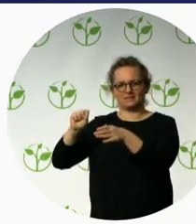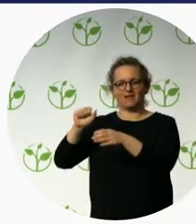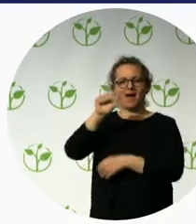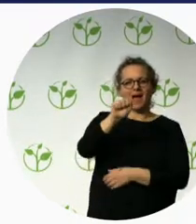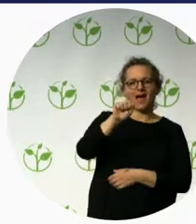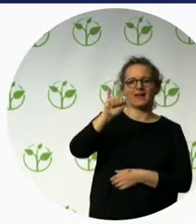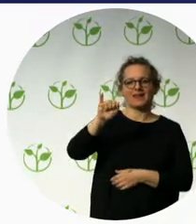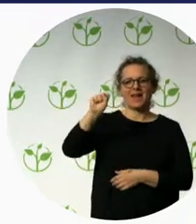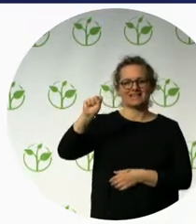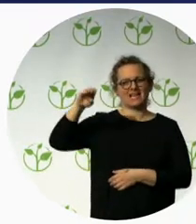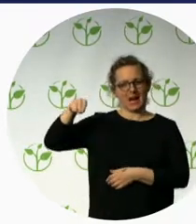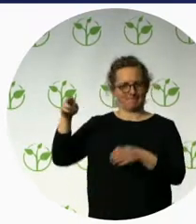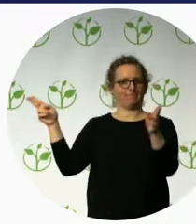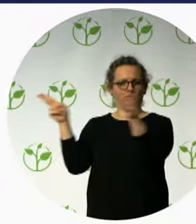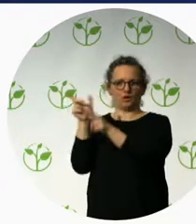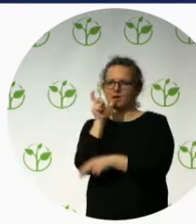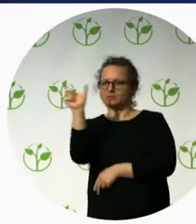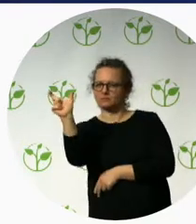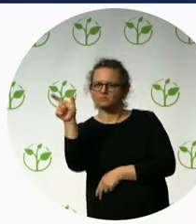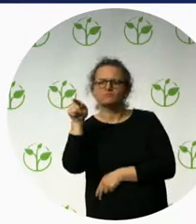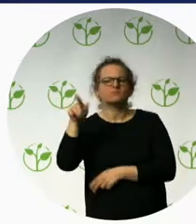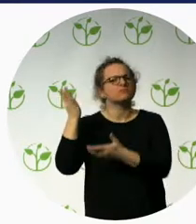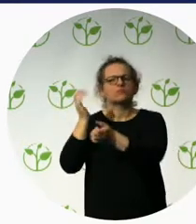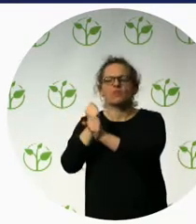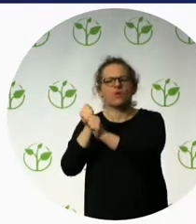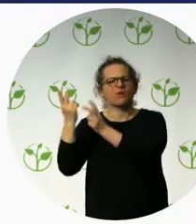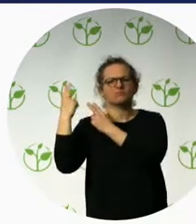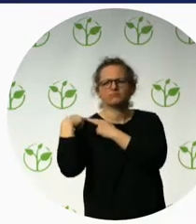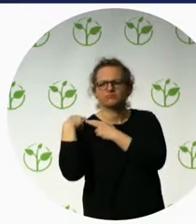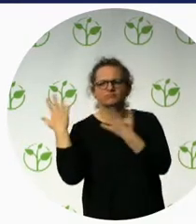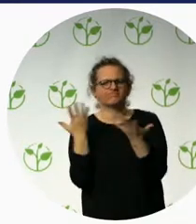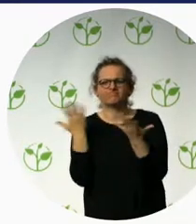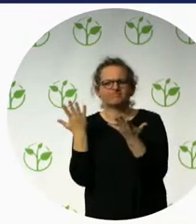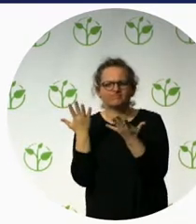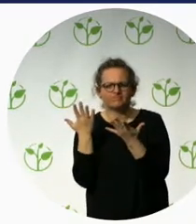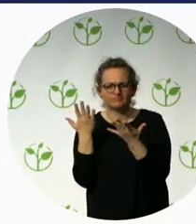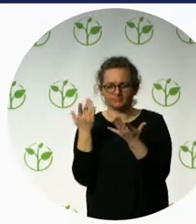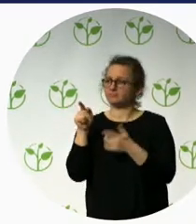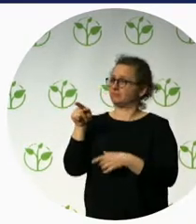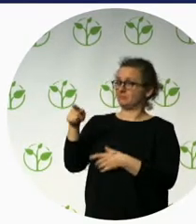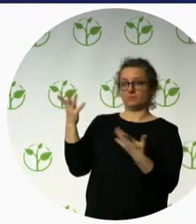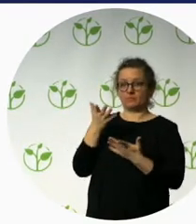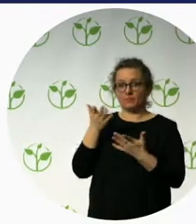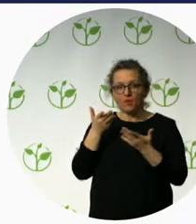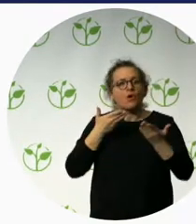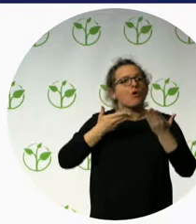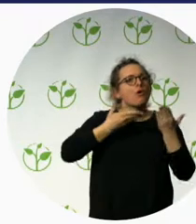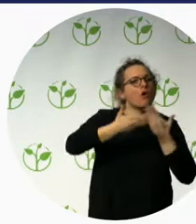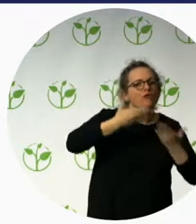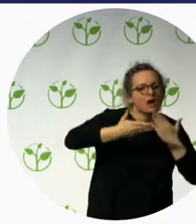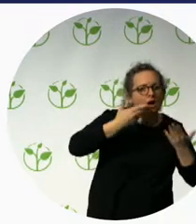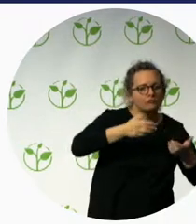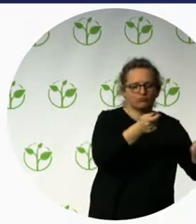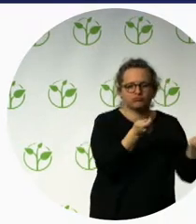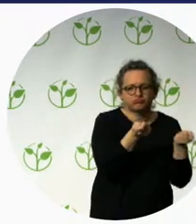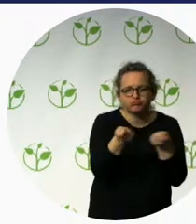property management, meetings, incentives and conferences and also tour operations and project